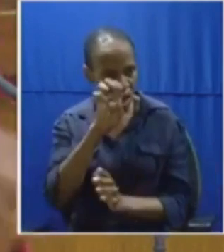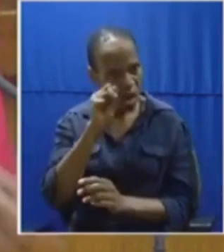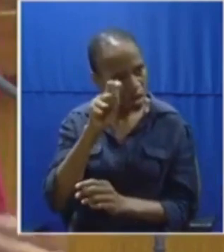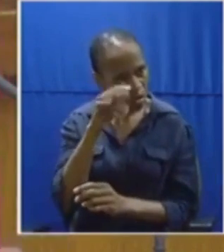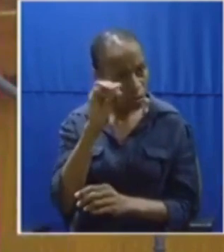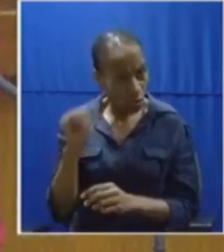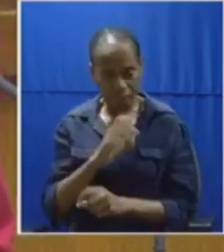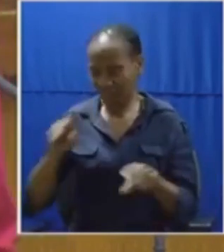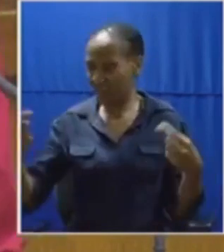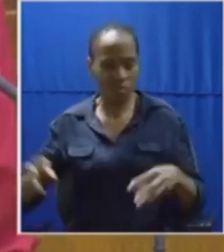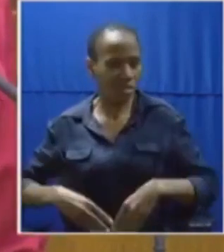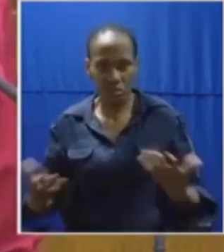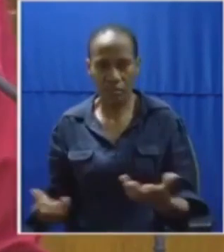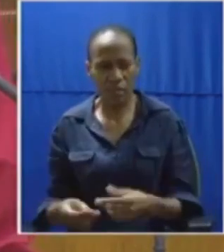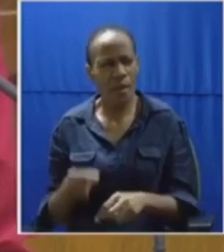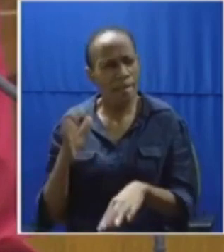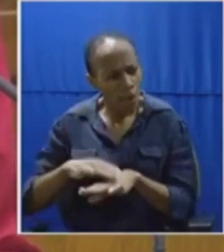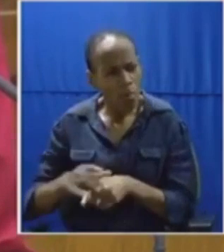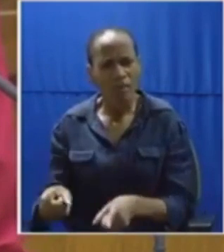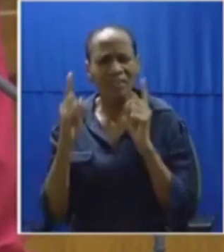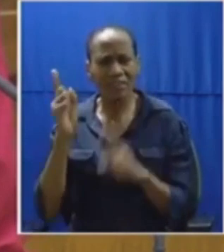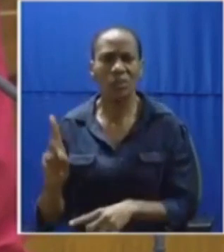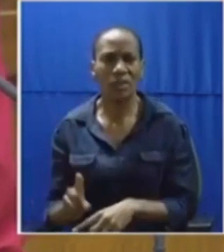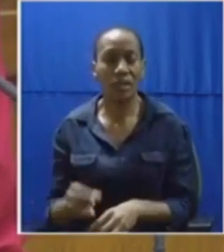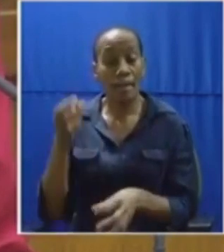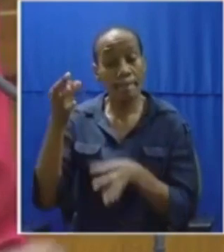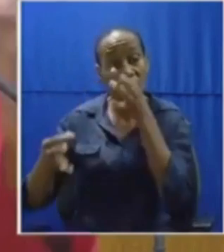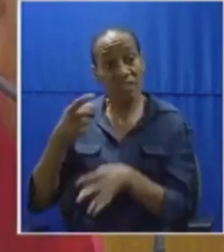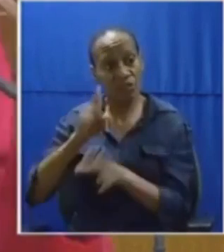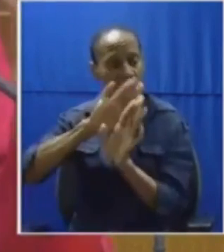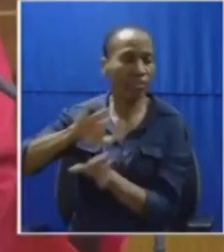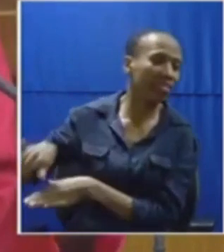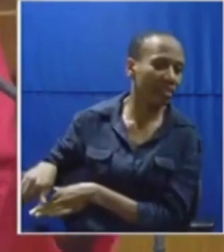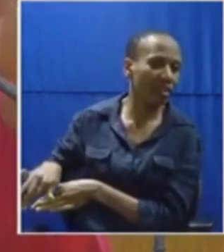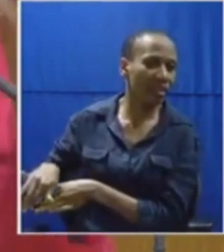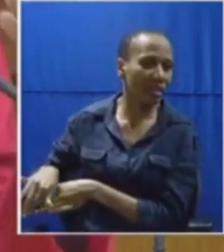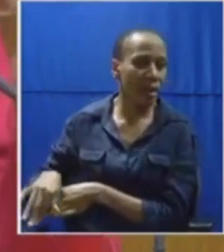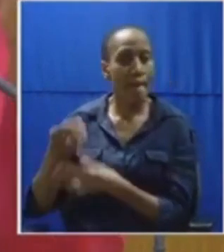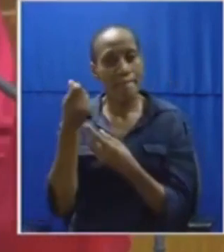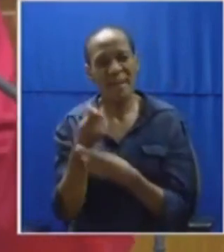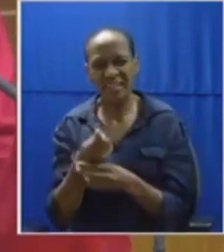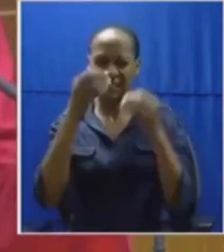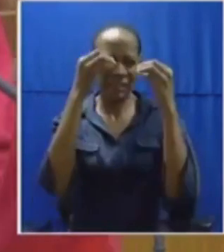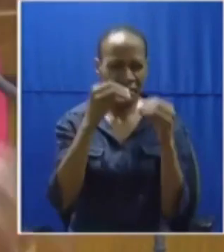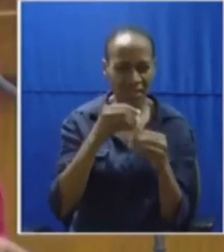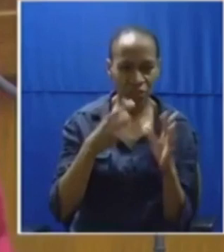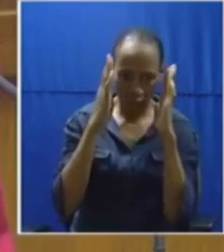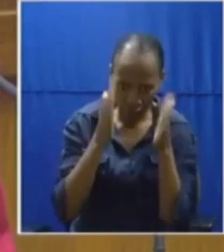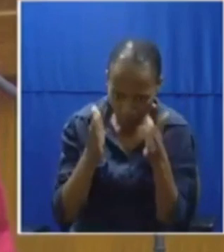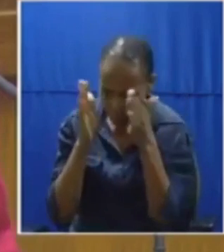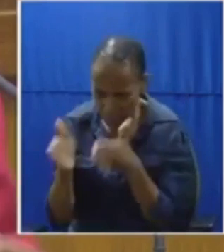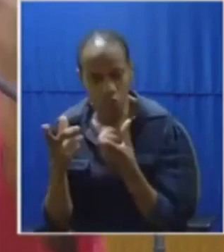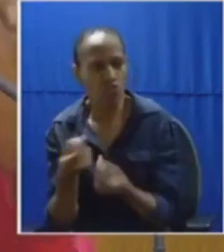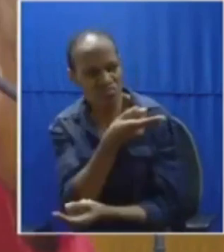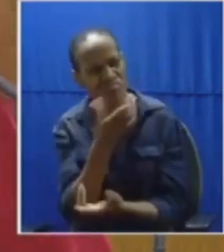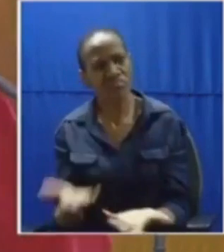What is more painful is that you have abandoned politics and you put profit and business in everything else you do.